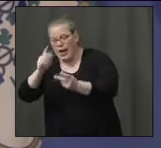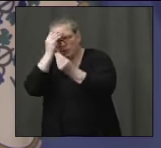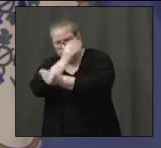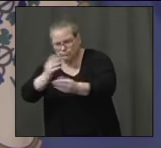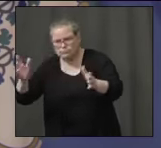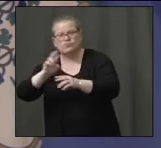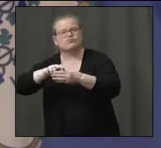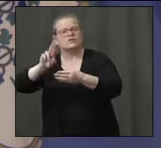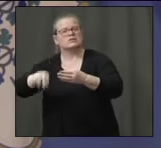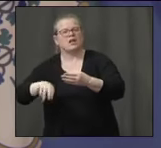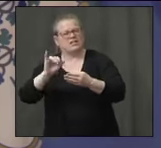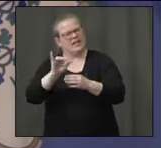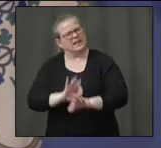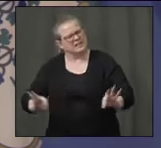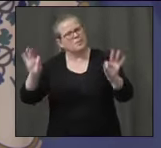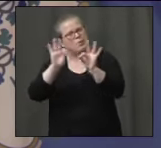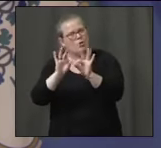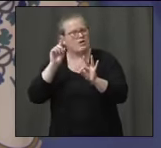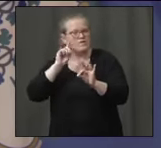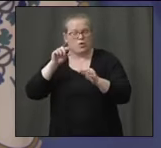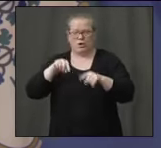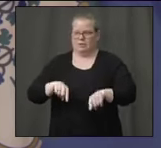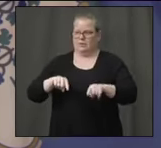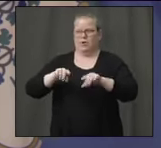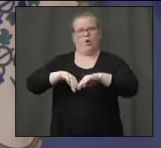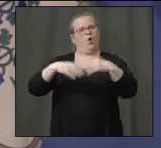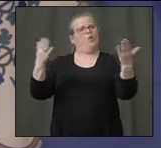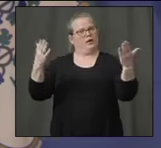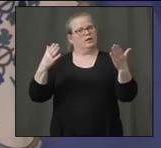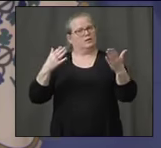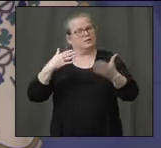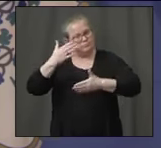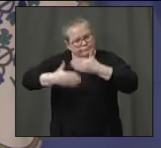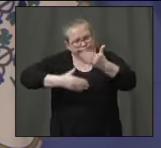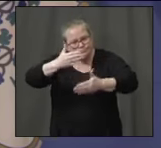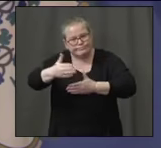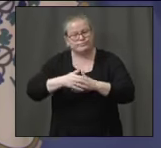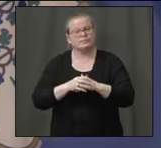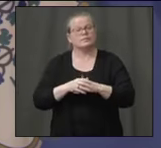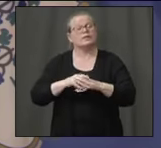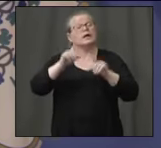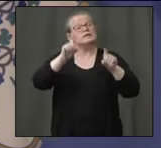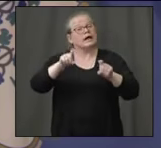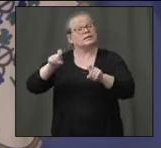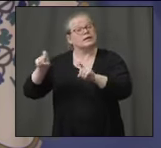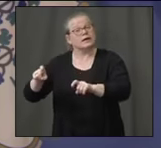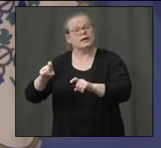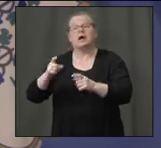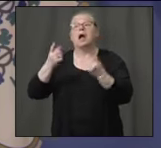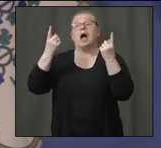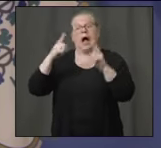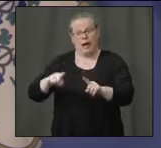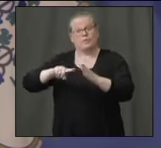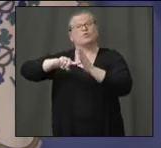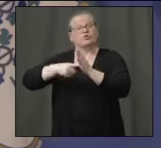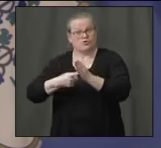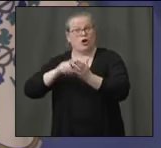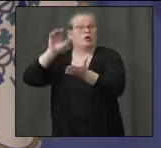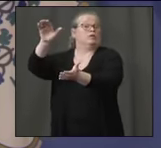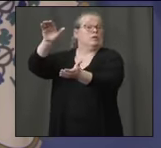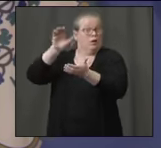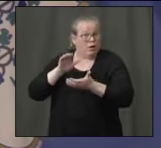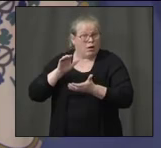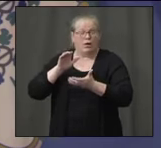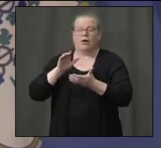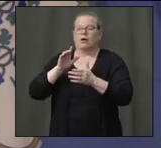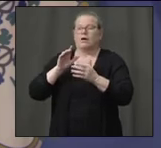our ability to get this state moving again. Testing, the PPE, we do have the PPE beginning to come in now. We got